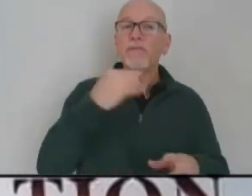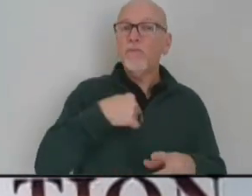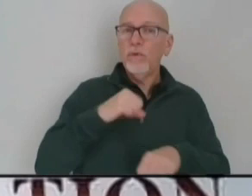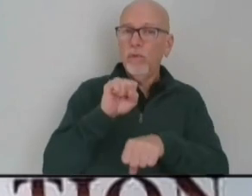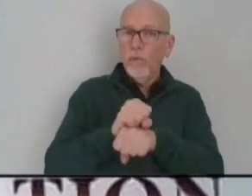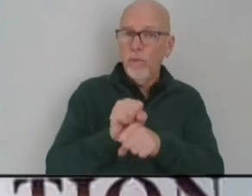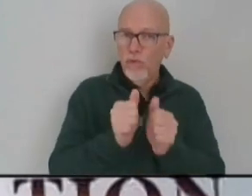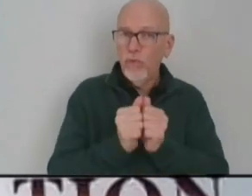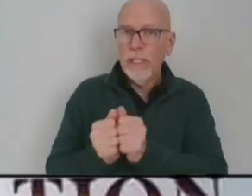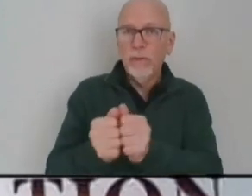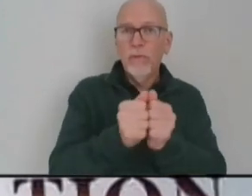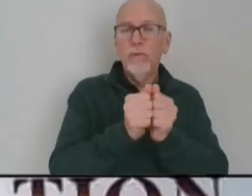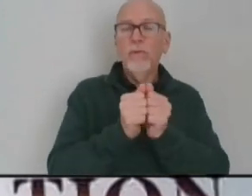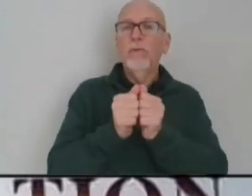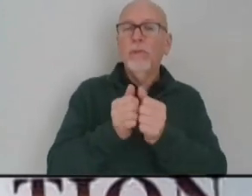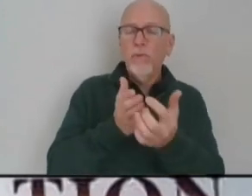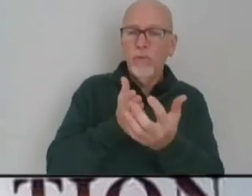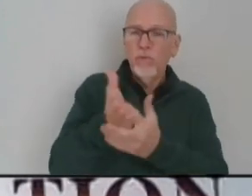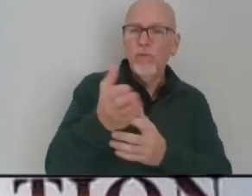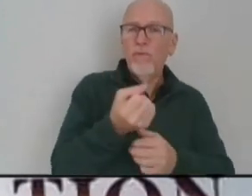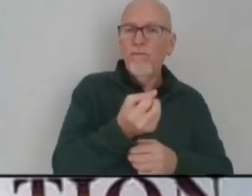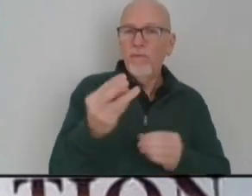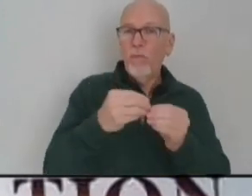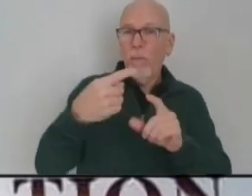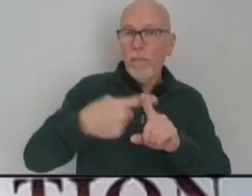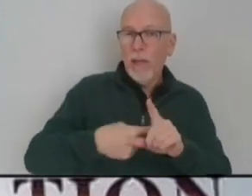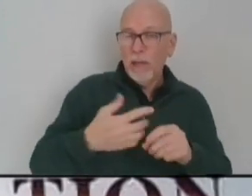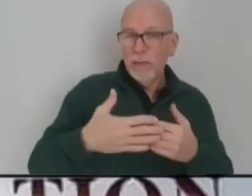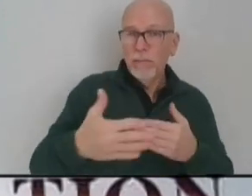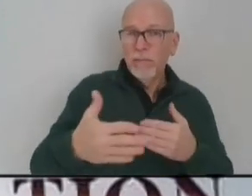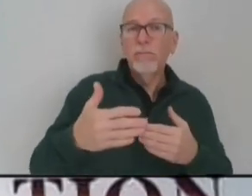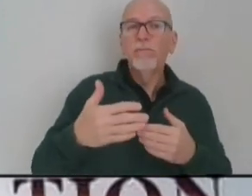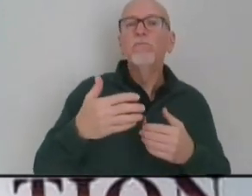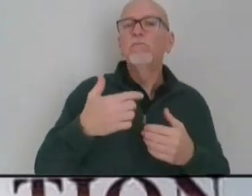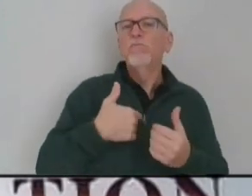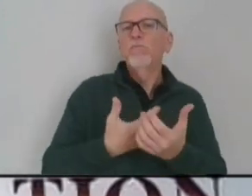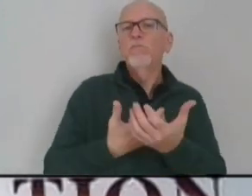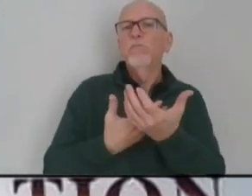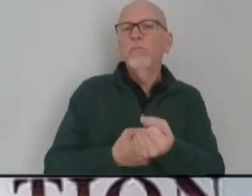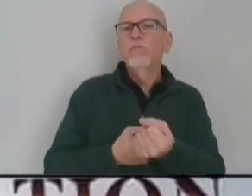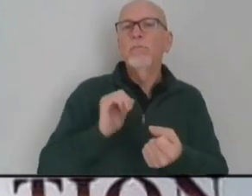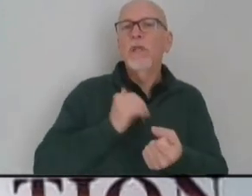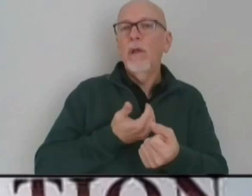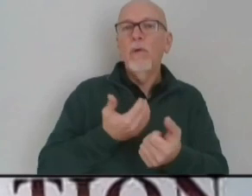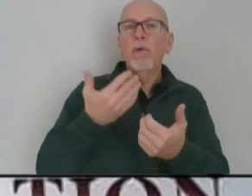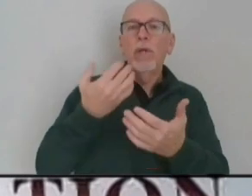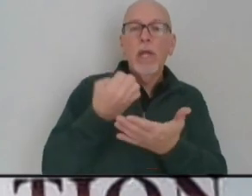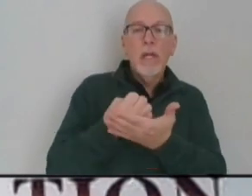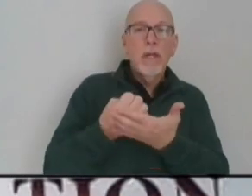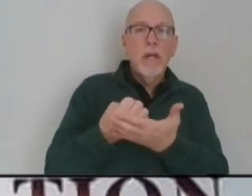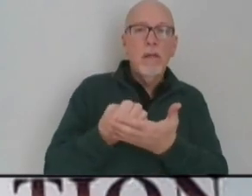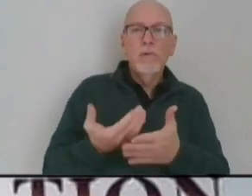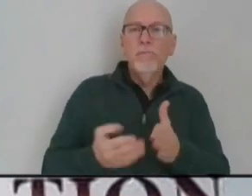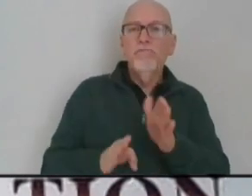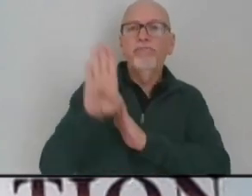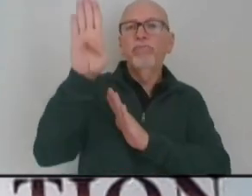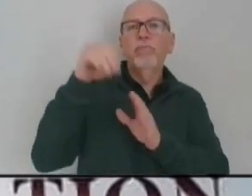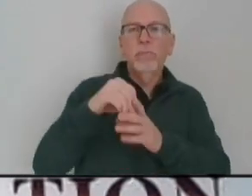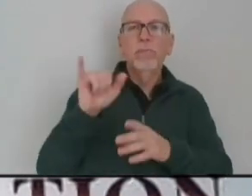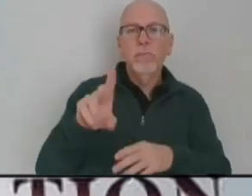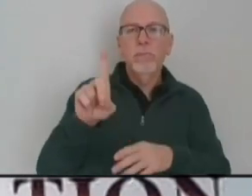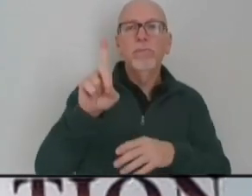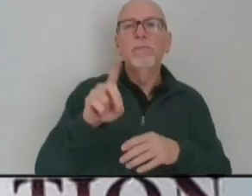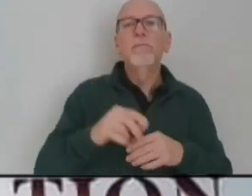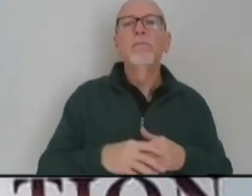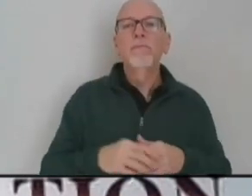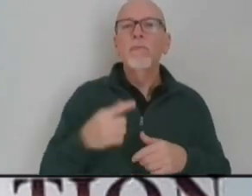to get through the next few months, our industry is confident in renewed economic growth in Indiana. We need to